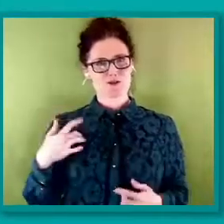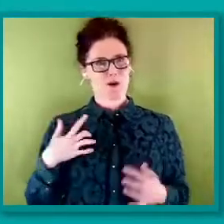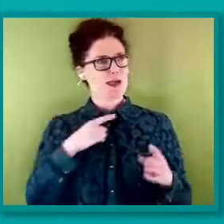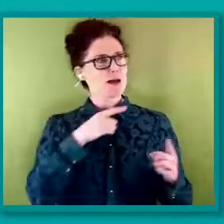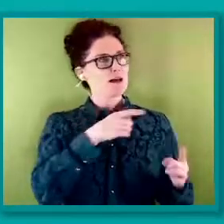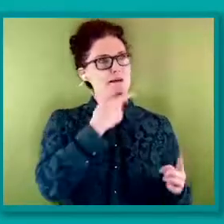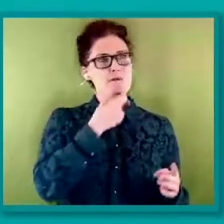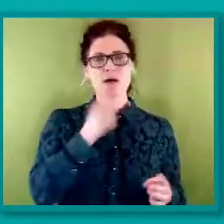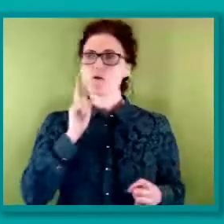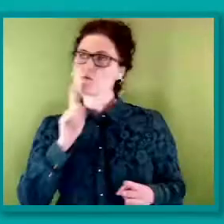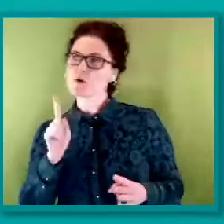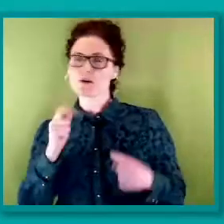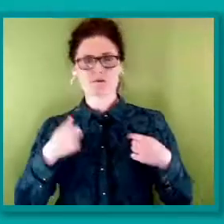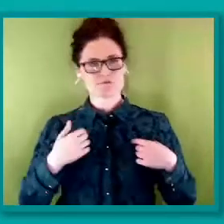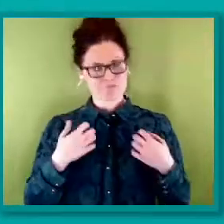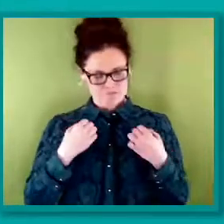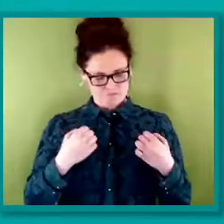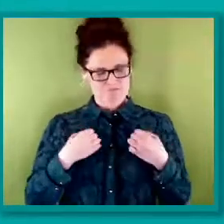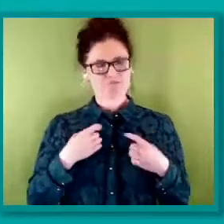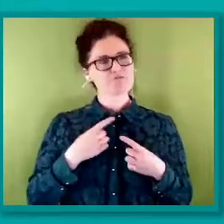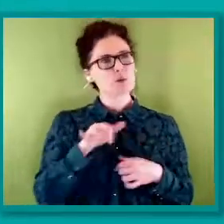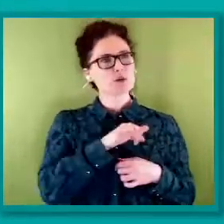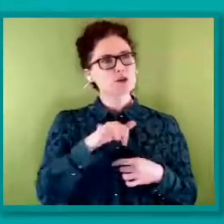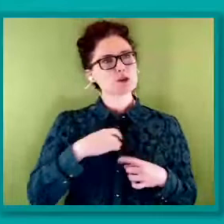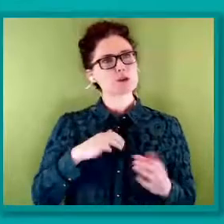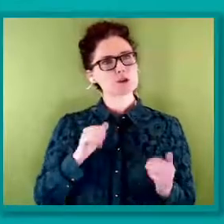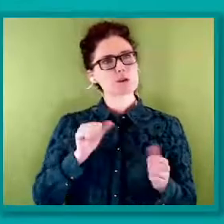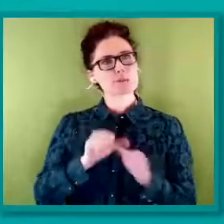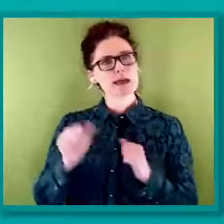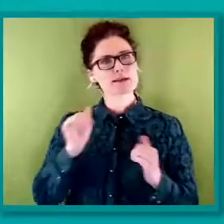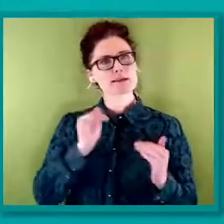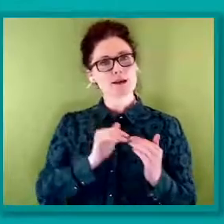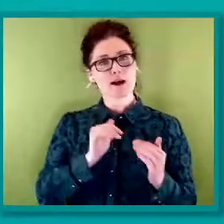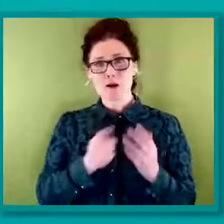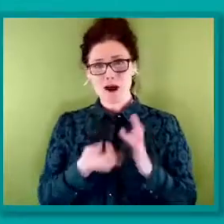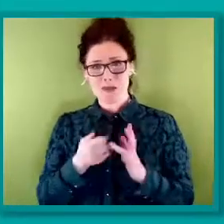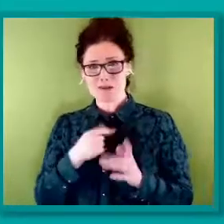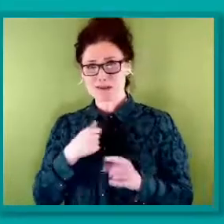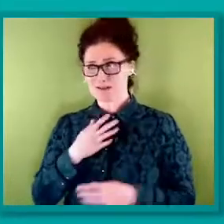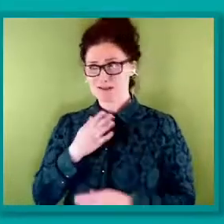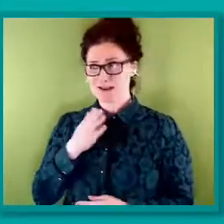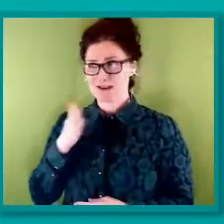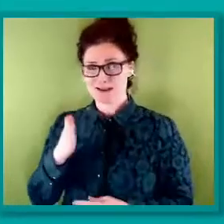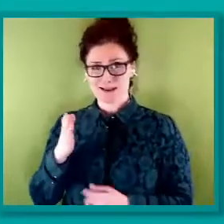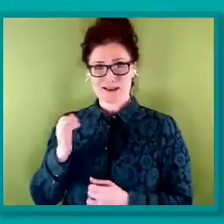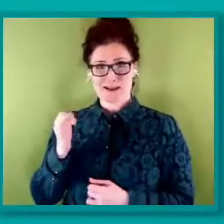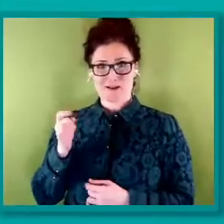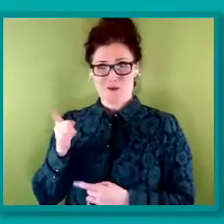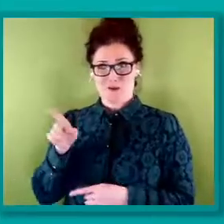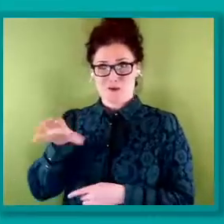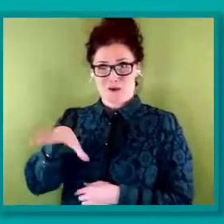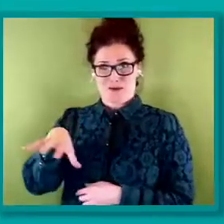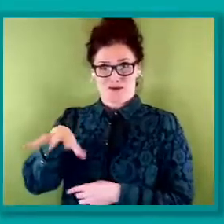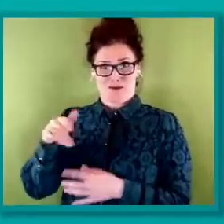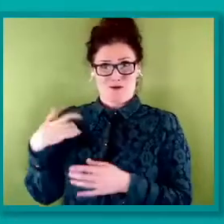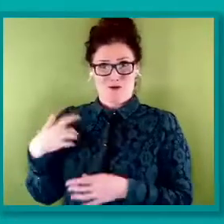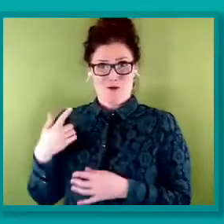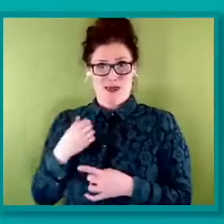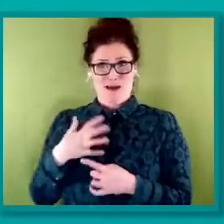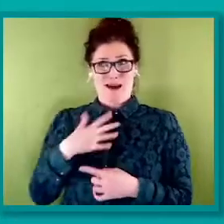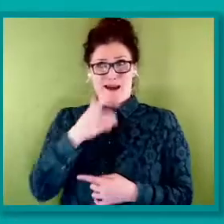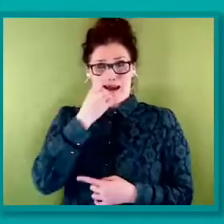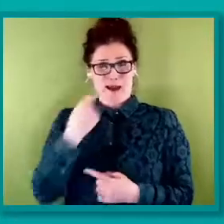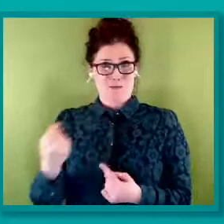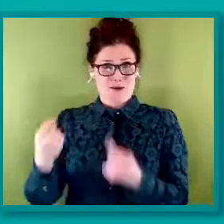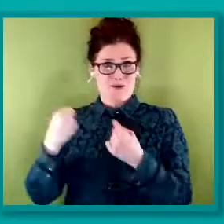to put myself in a potentially scary situation. And on those rare days, I cross my legs and hope for the best, that I'm not risking